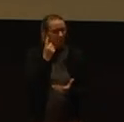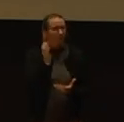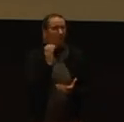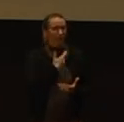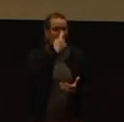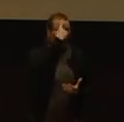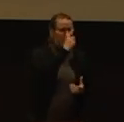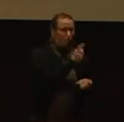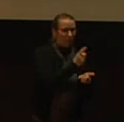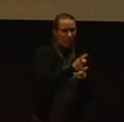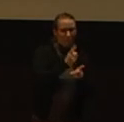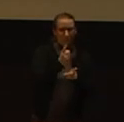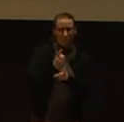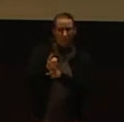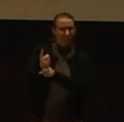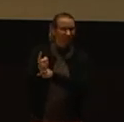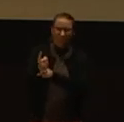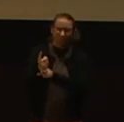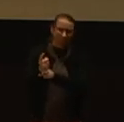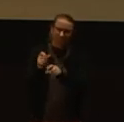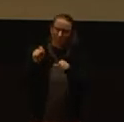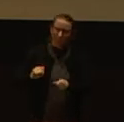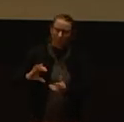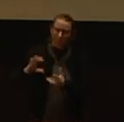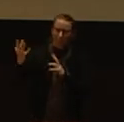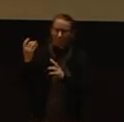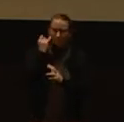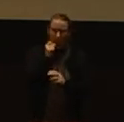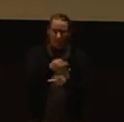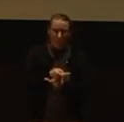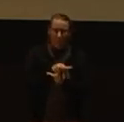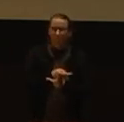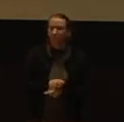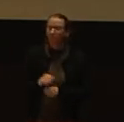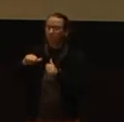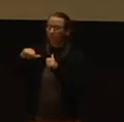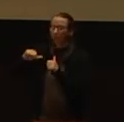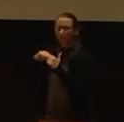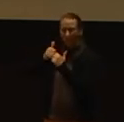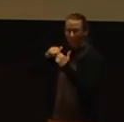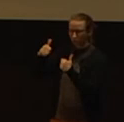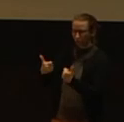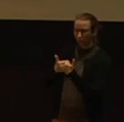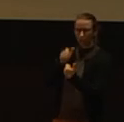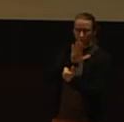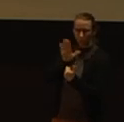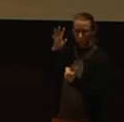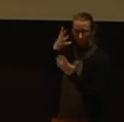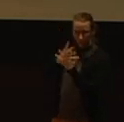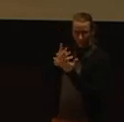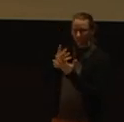cause our lenses to become clouded if we're not careful. So how can you challenge your lens? Well, if the only people in your Facebook